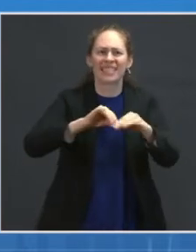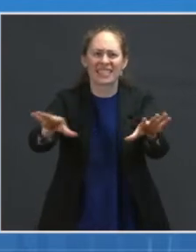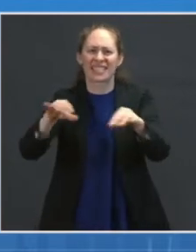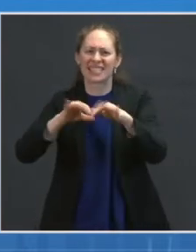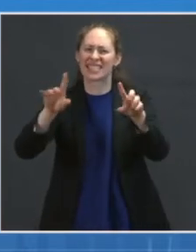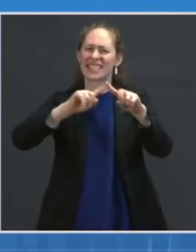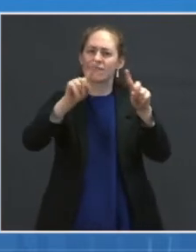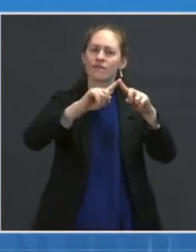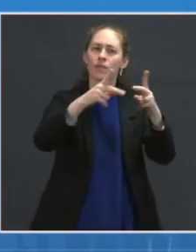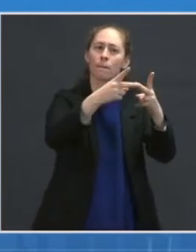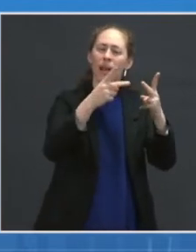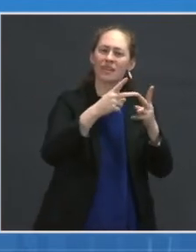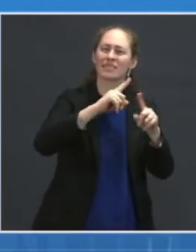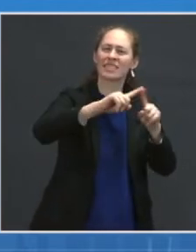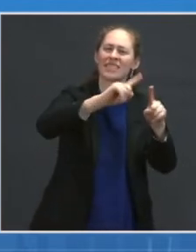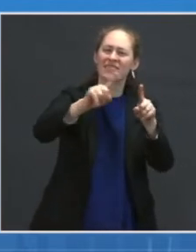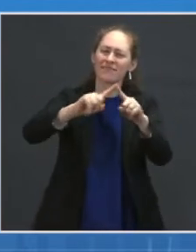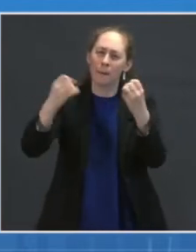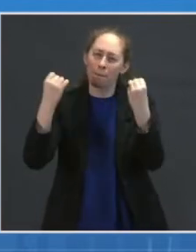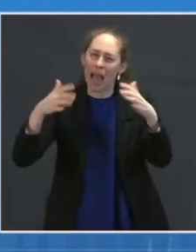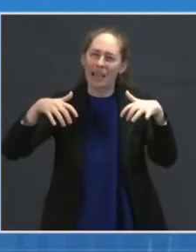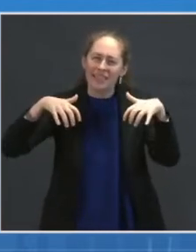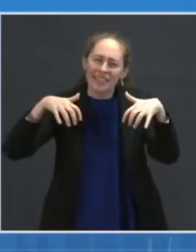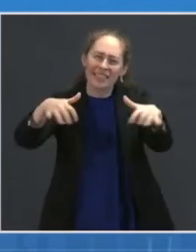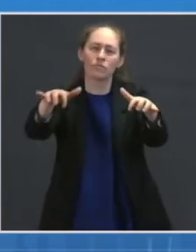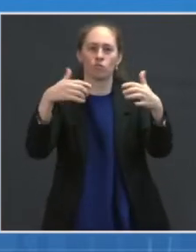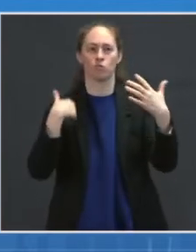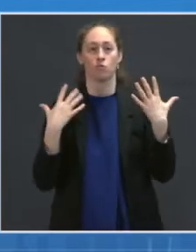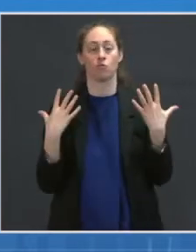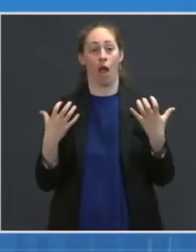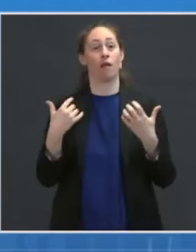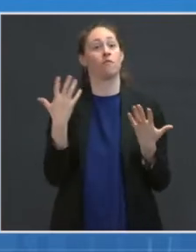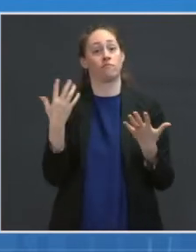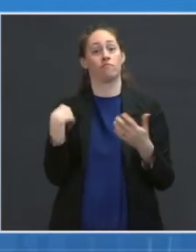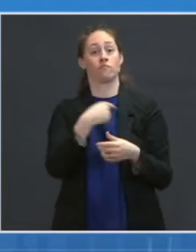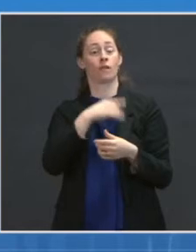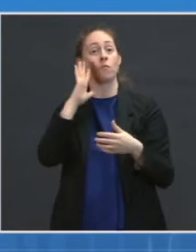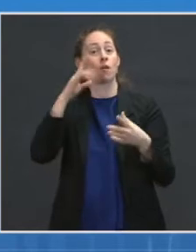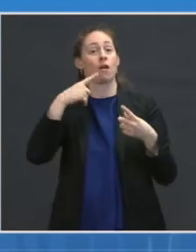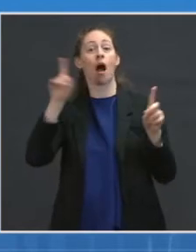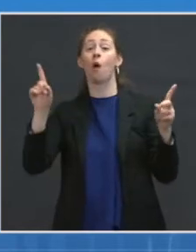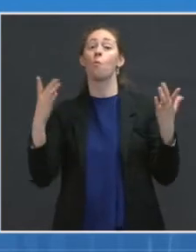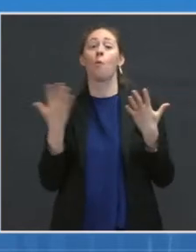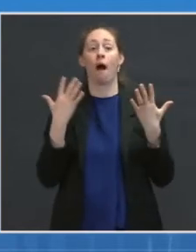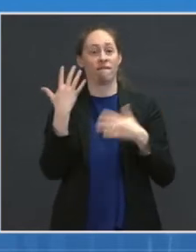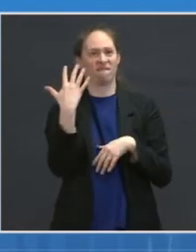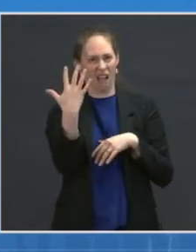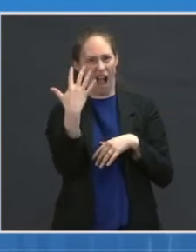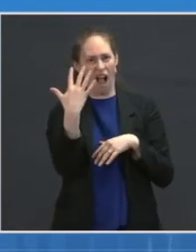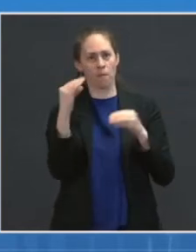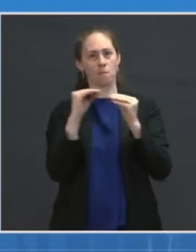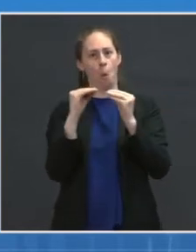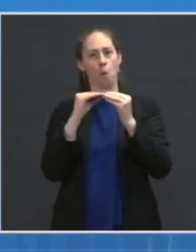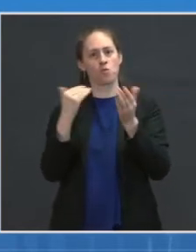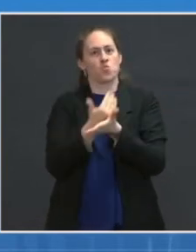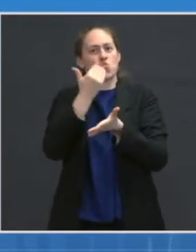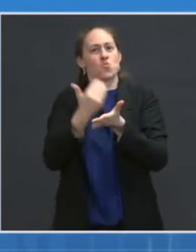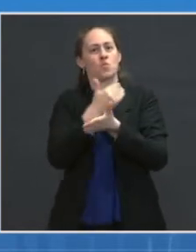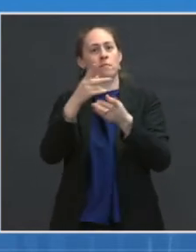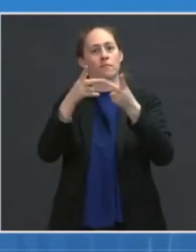Today, I'm pleased to announce we will be opening five additional vaccination centers, one in Pennsylvania